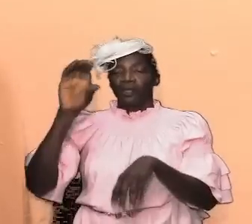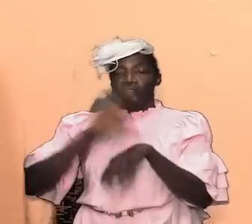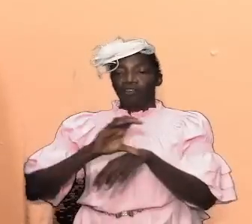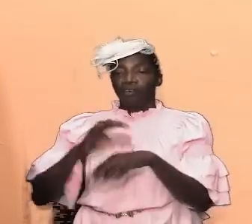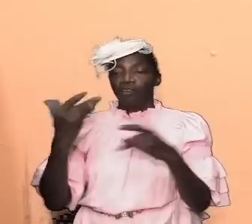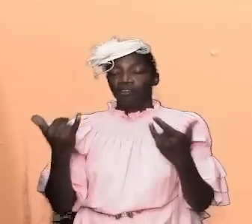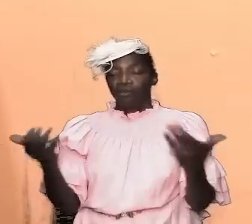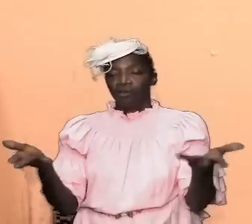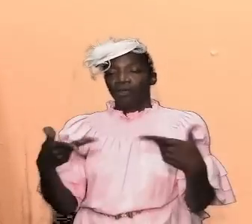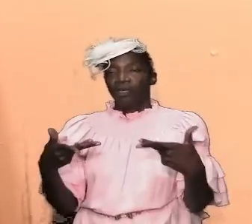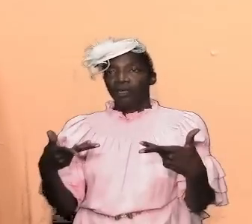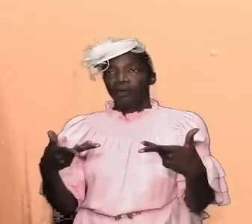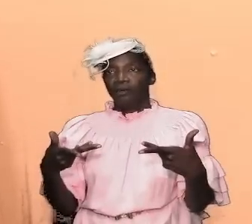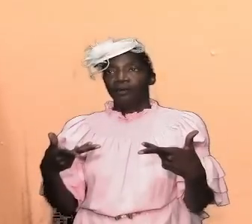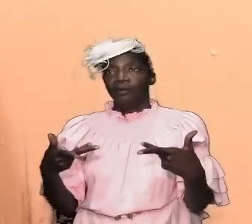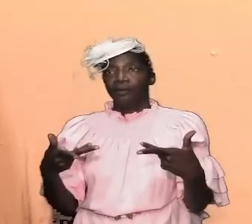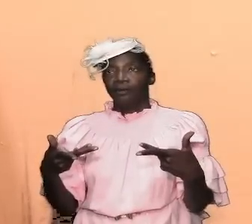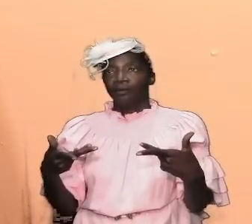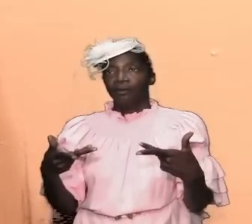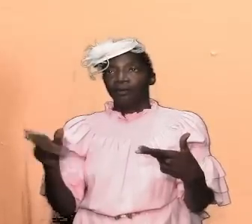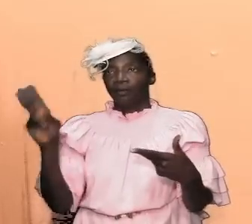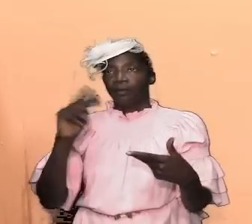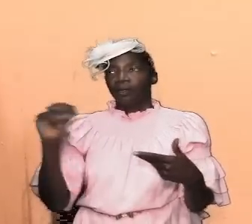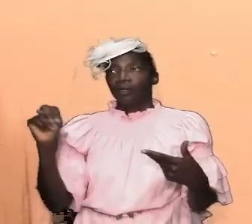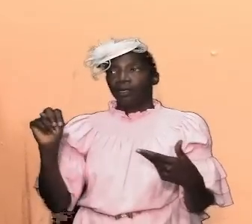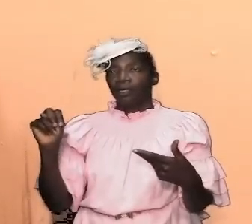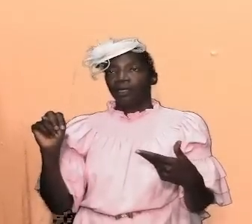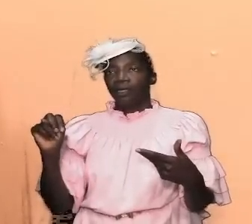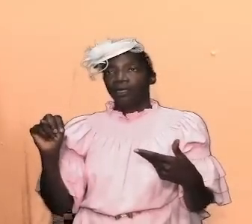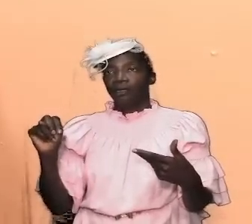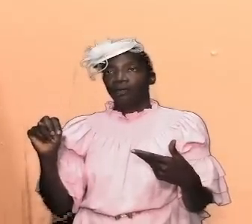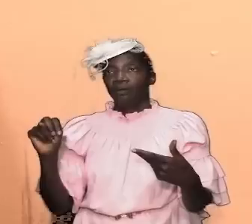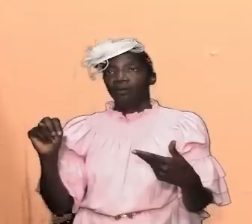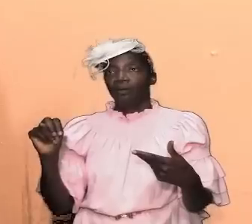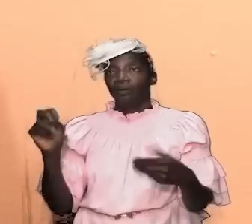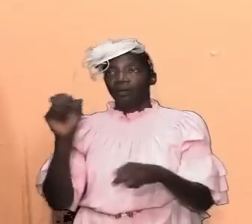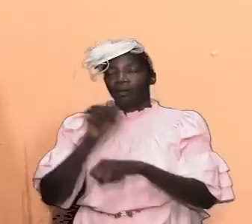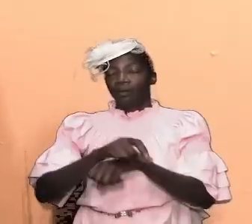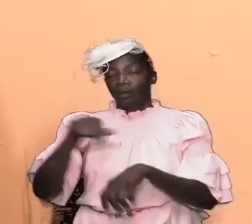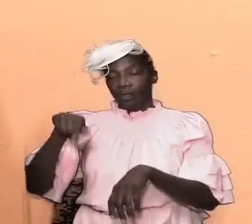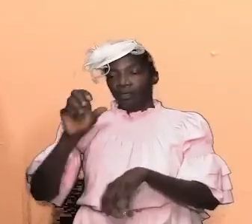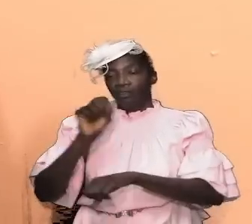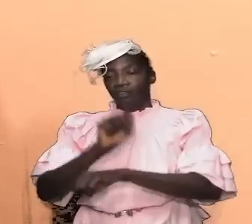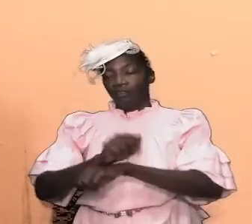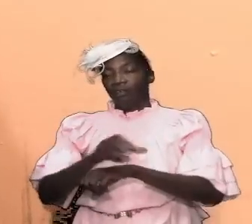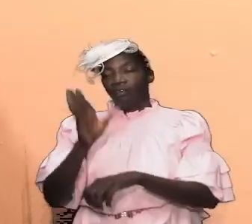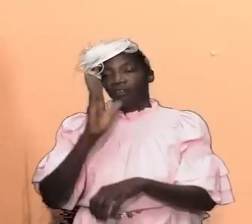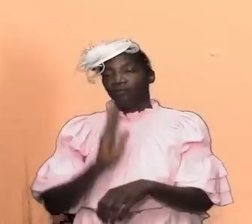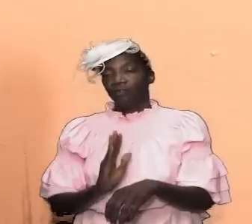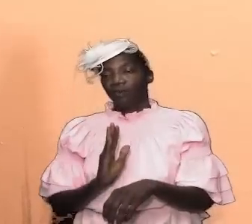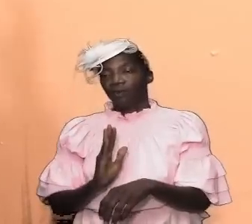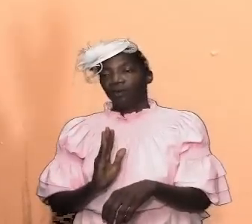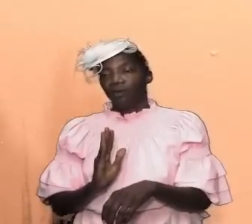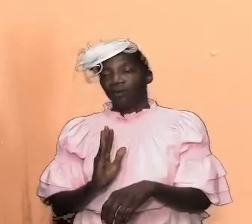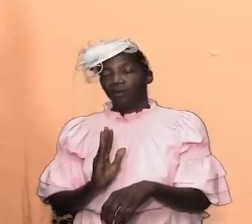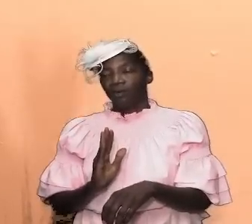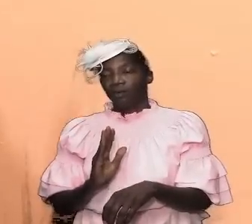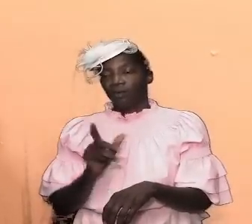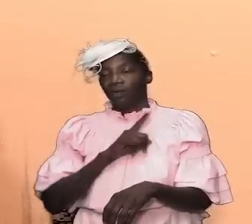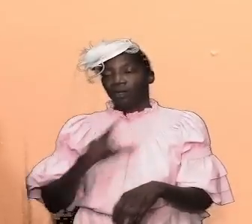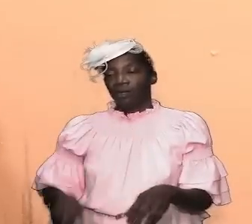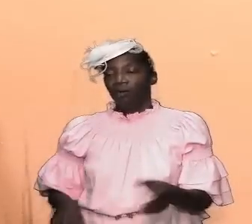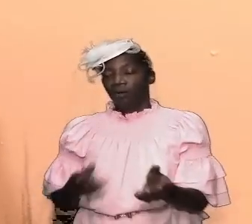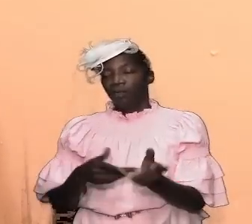now here and we need to treat this church of god this church of the lord